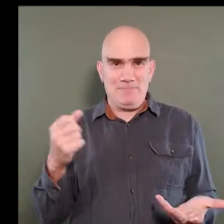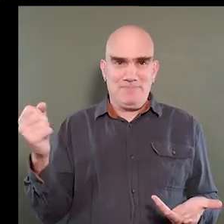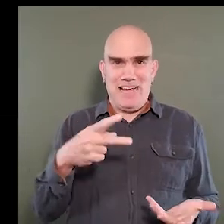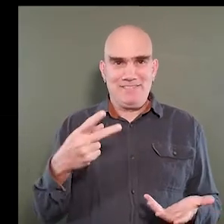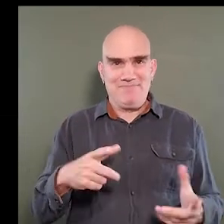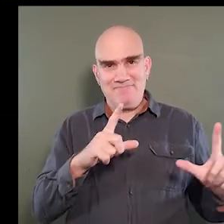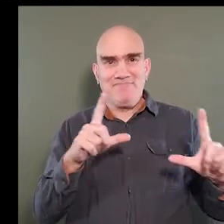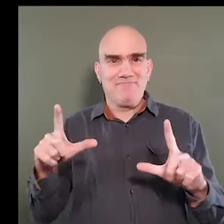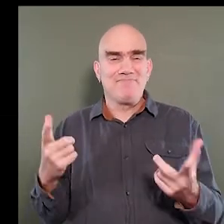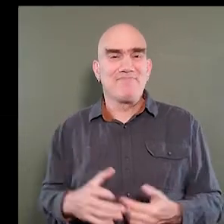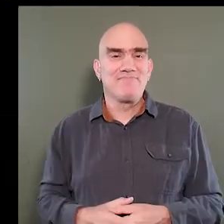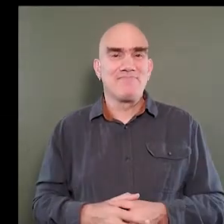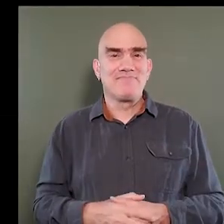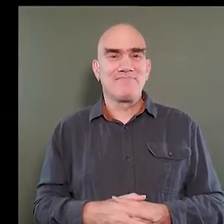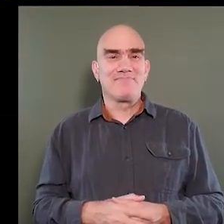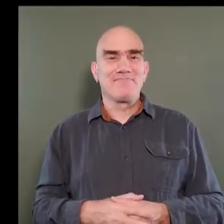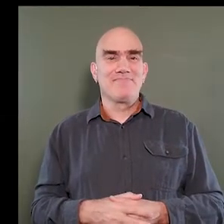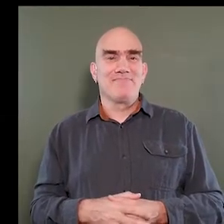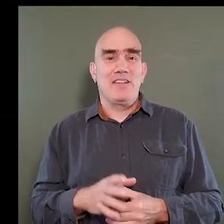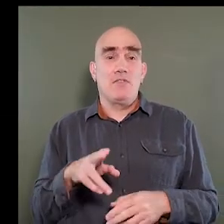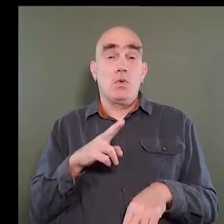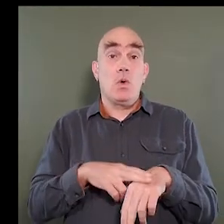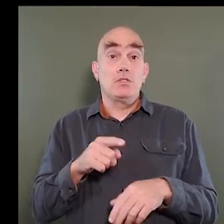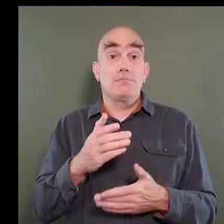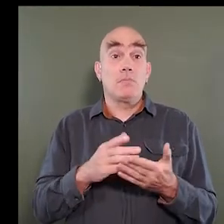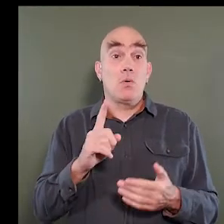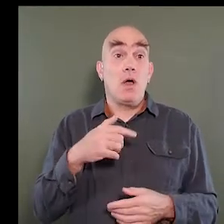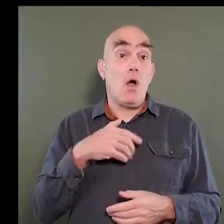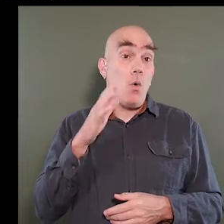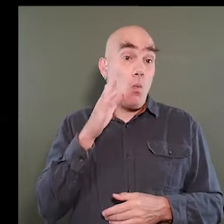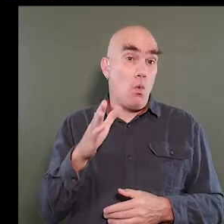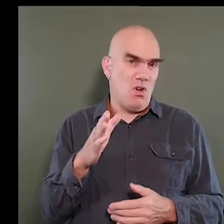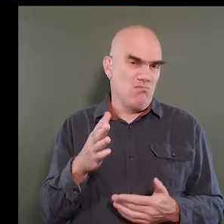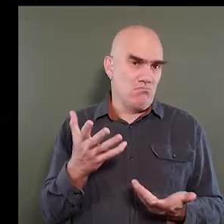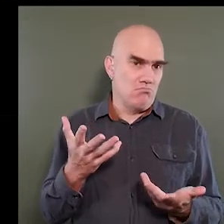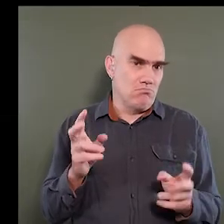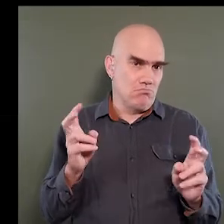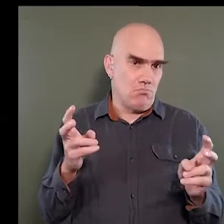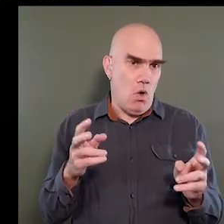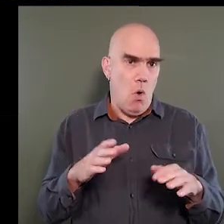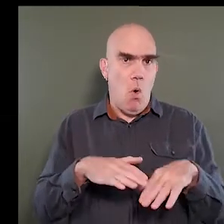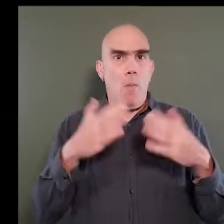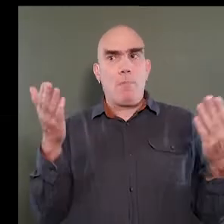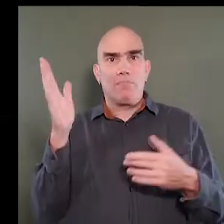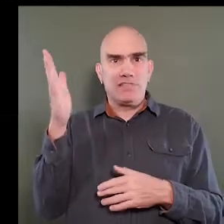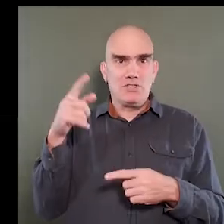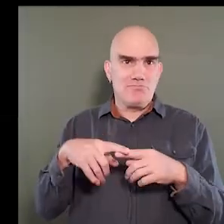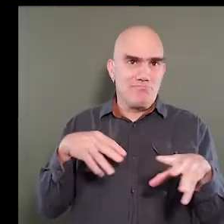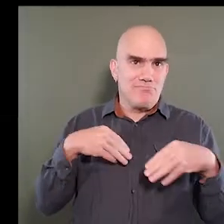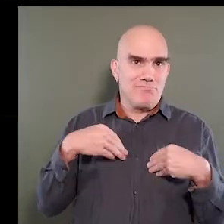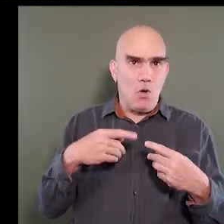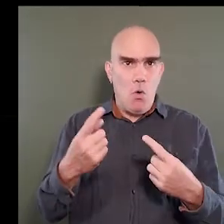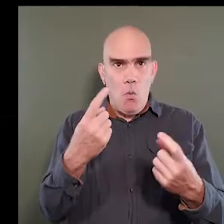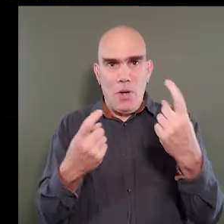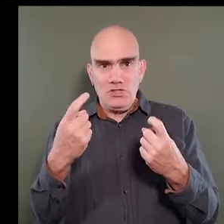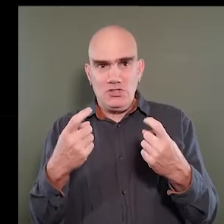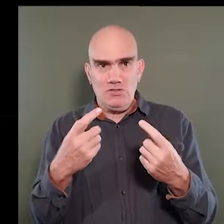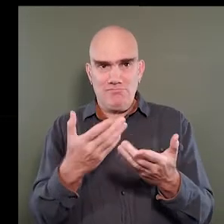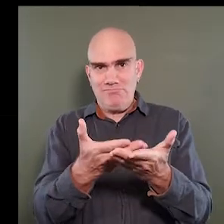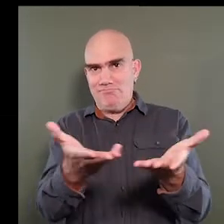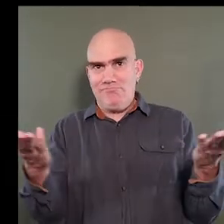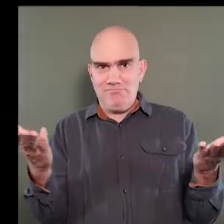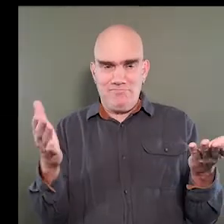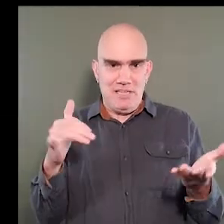And there I am back. And then of course, this is the part where I would open up the presentation to take any questions